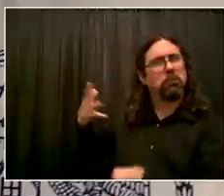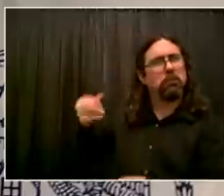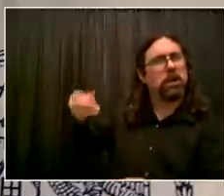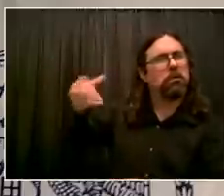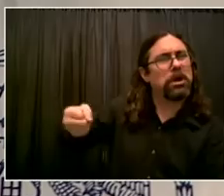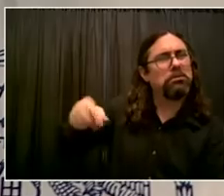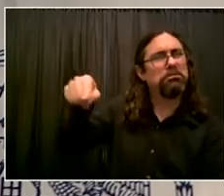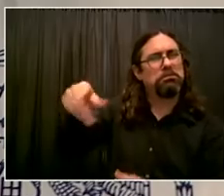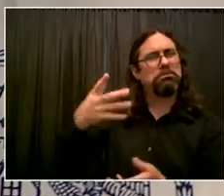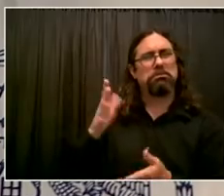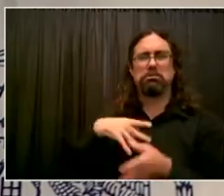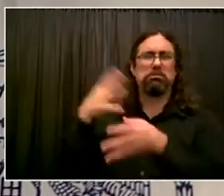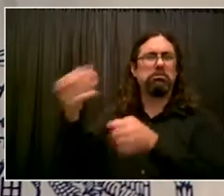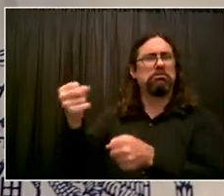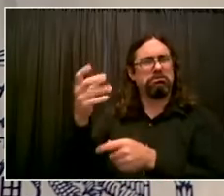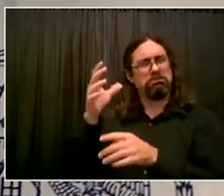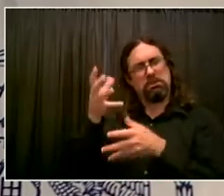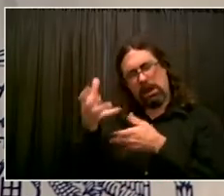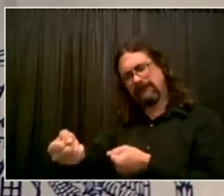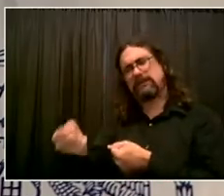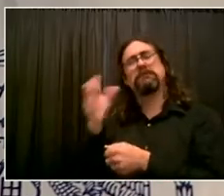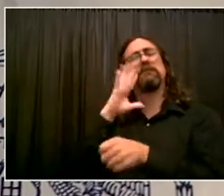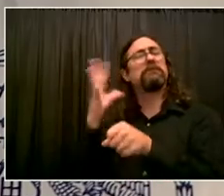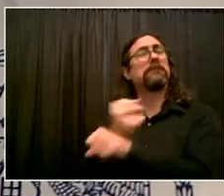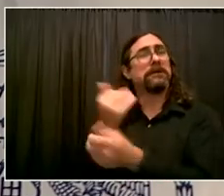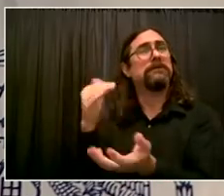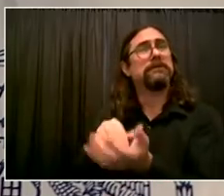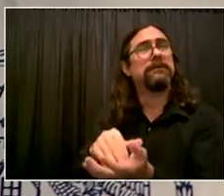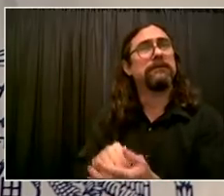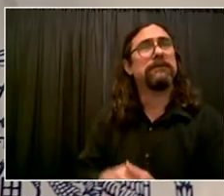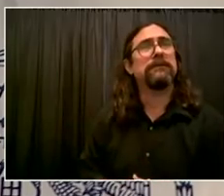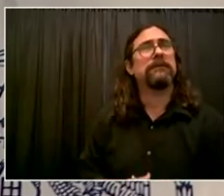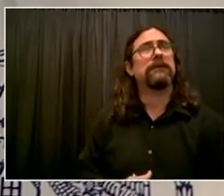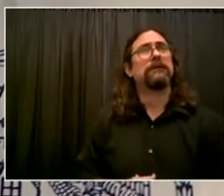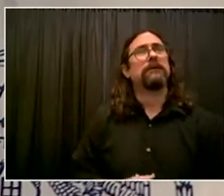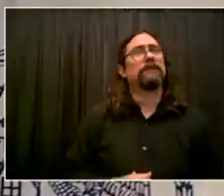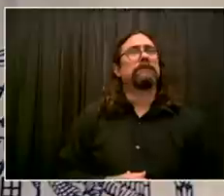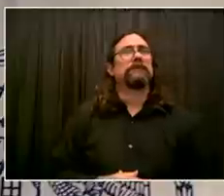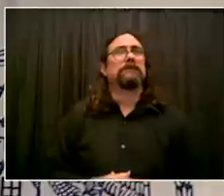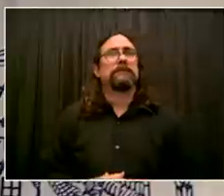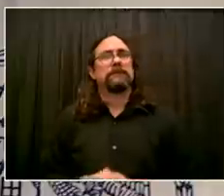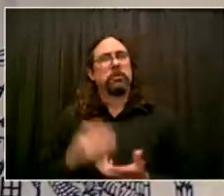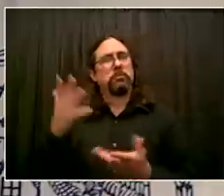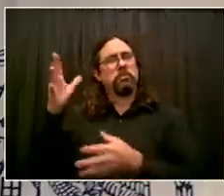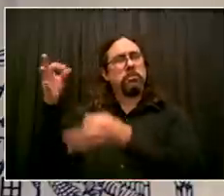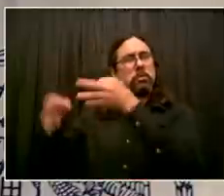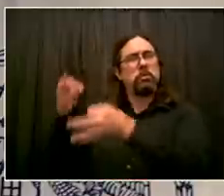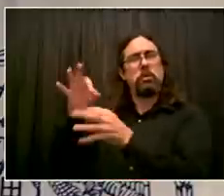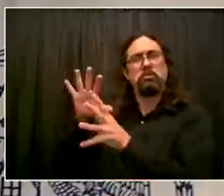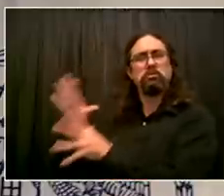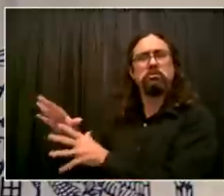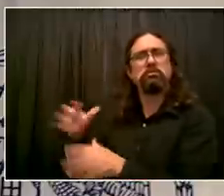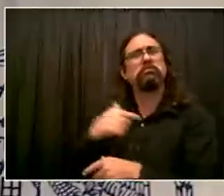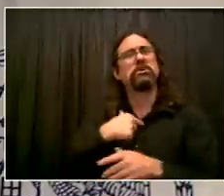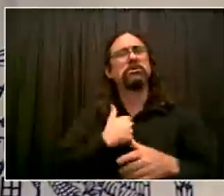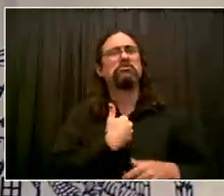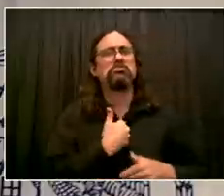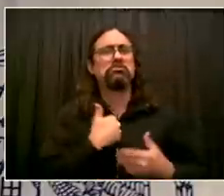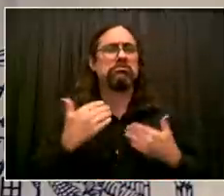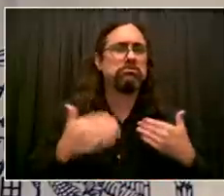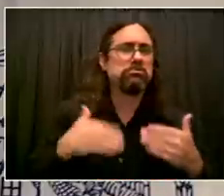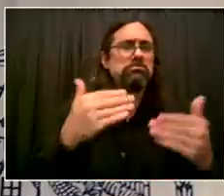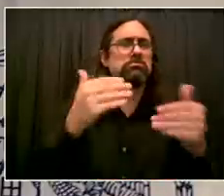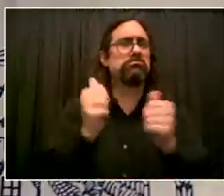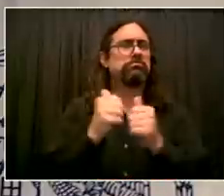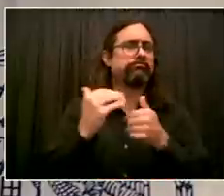mandate remains in effect. That went into effect September 13th. That continues. So everyone who works at Department of Education right